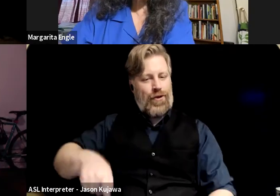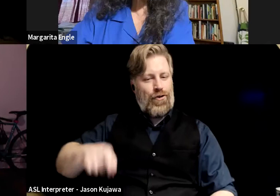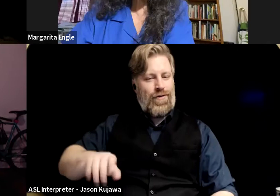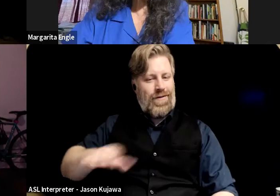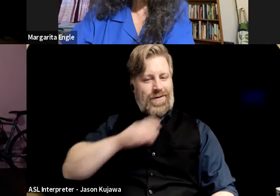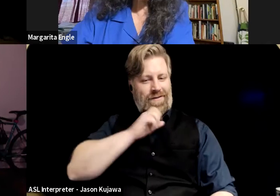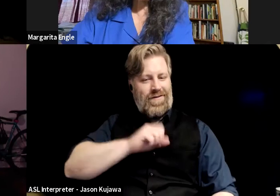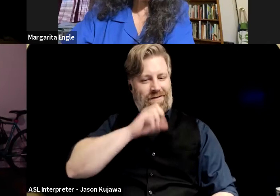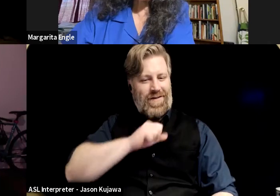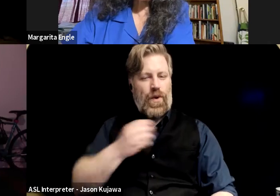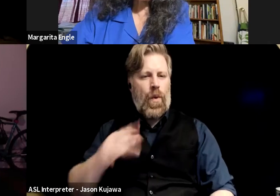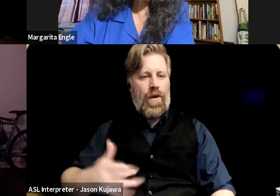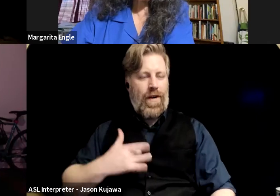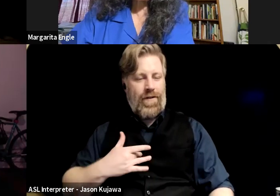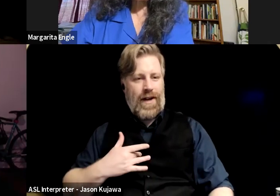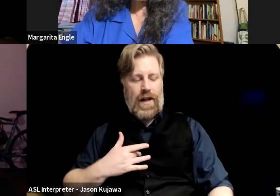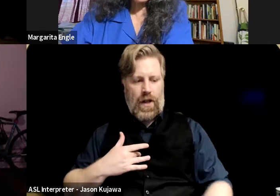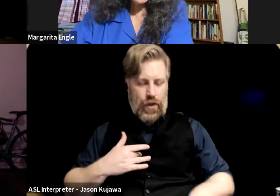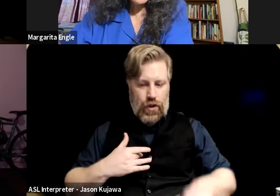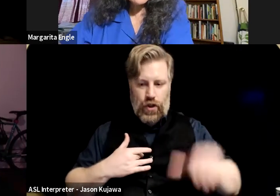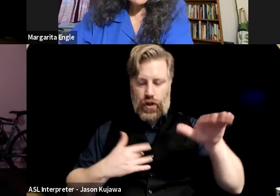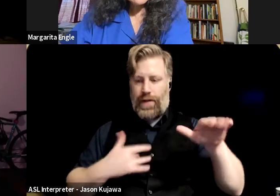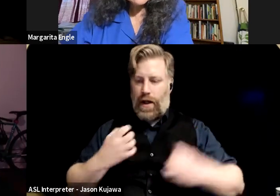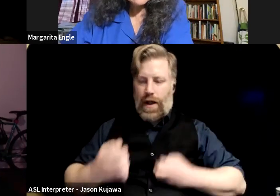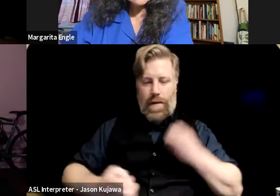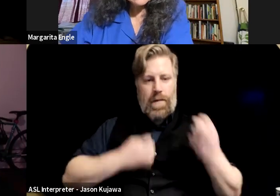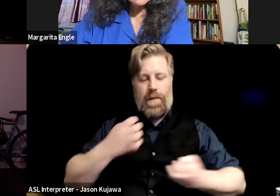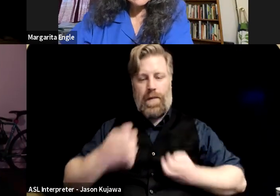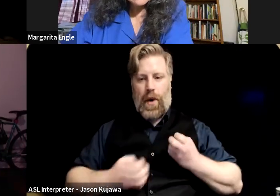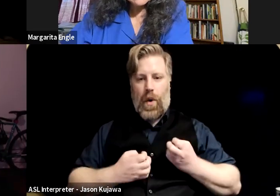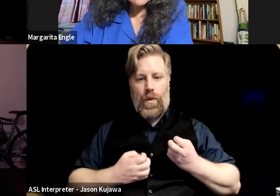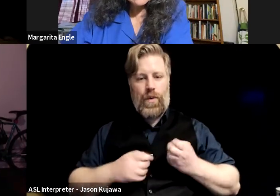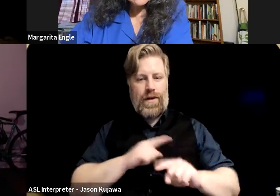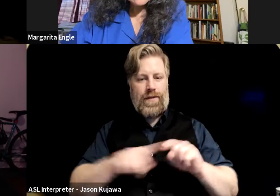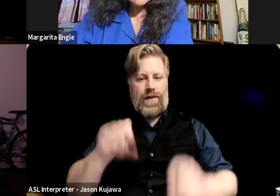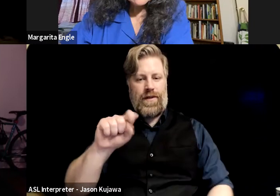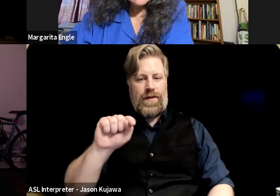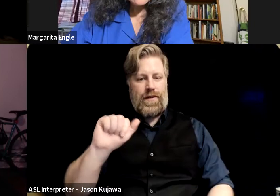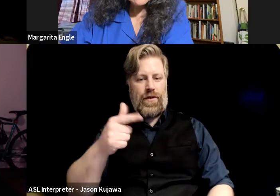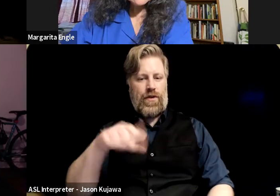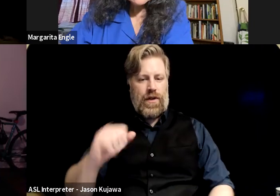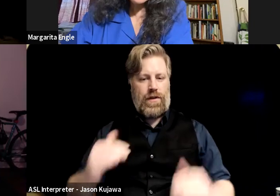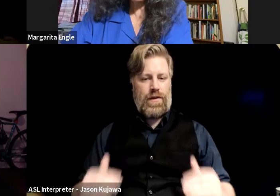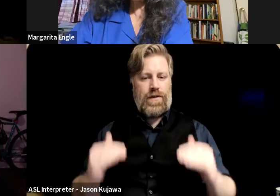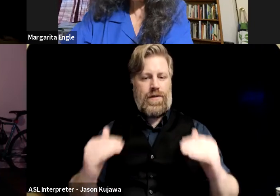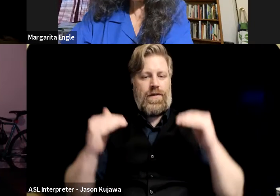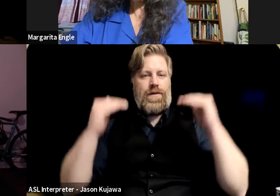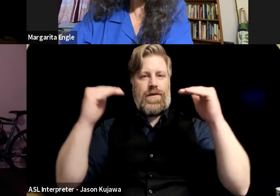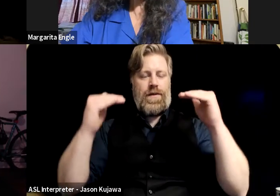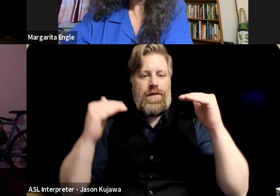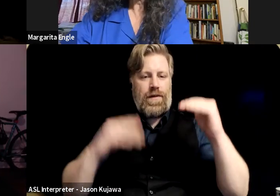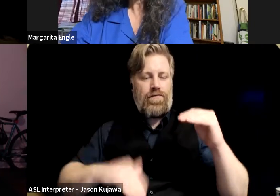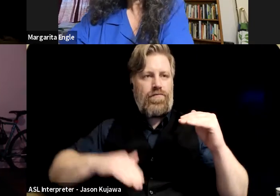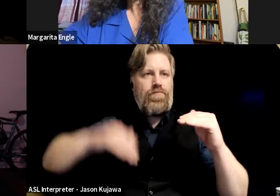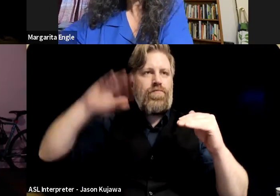weight of just being a child and going through the different stages of childhood, but now seeing it through the lens of a